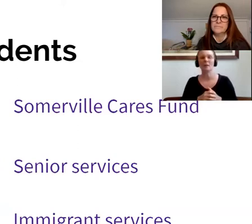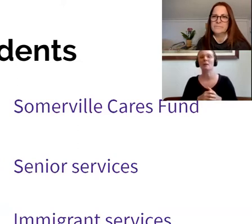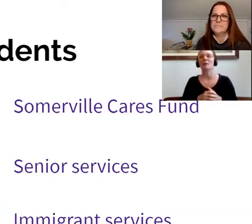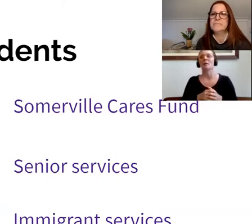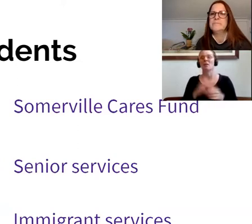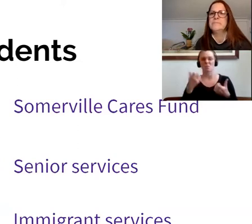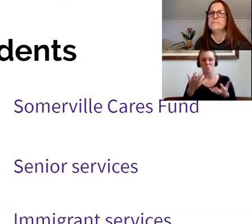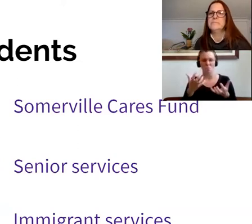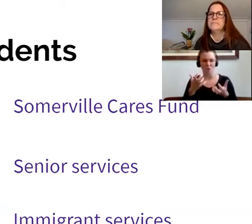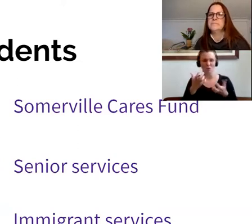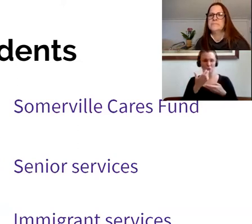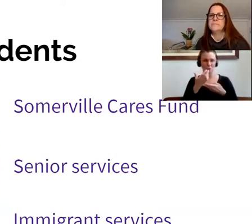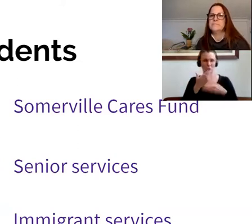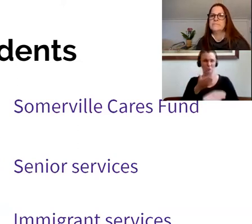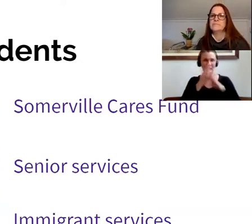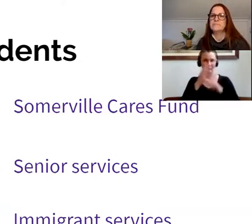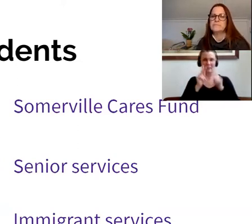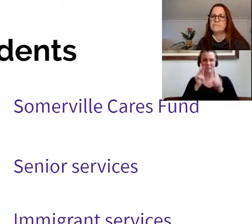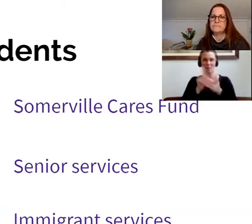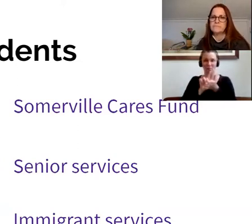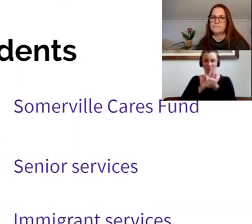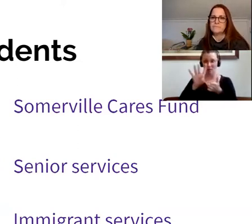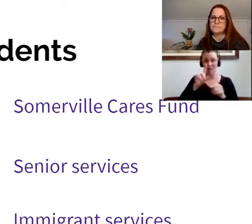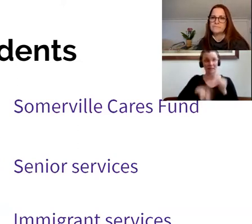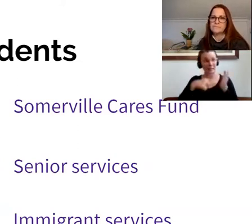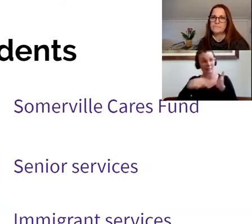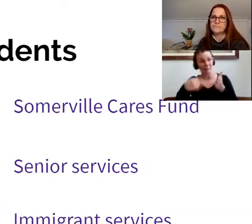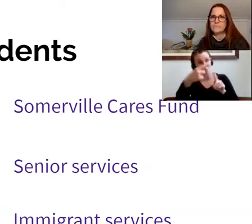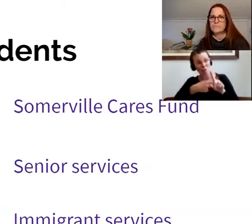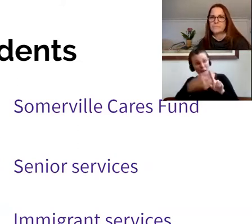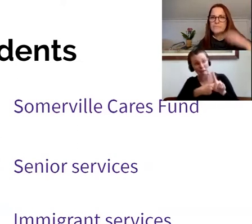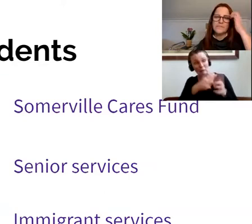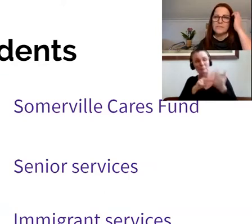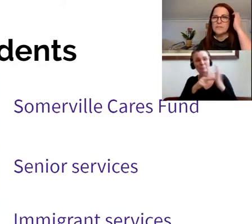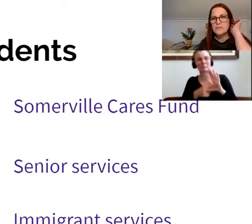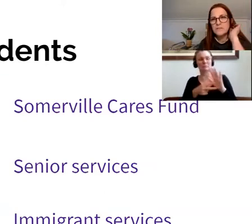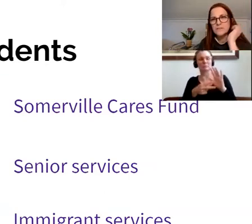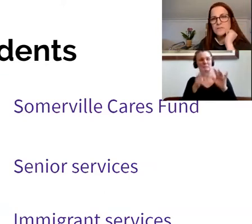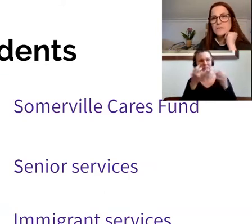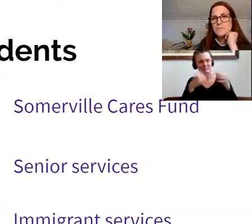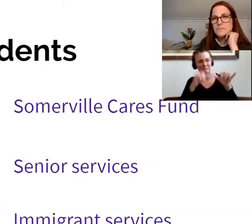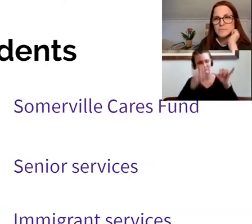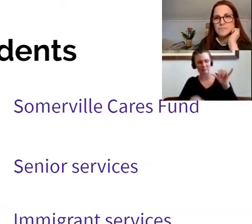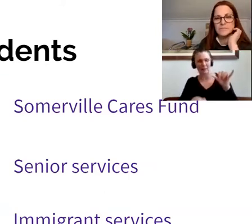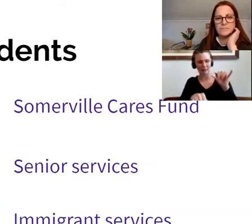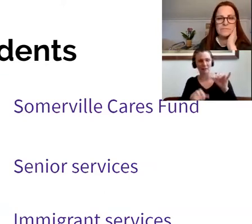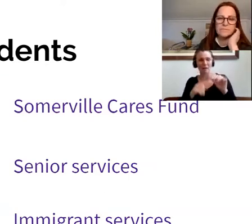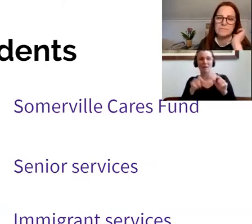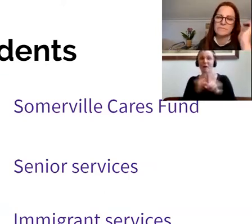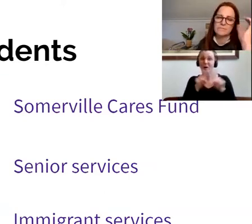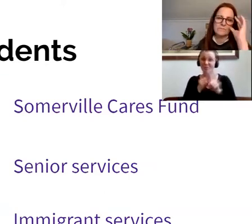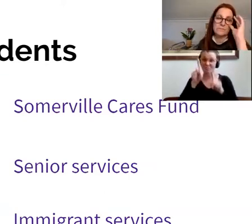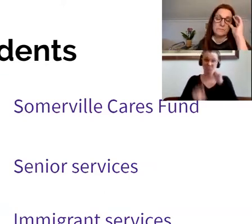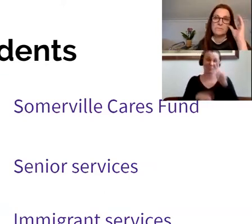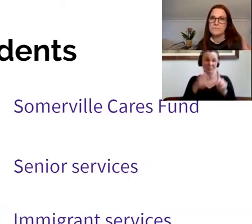Housing is a human right. Secondly, we certainly cannot have people without shelter, which would exacerbate the spread and accelerate the spread of the